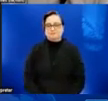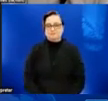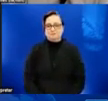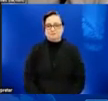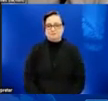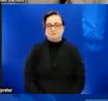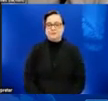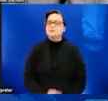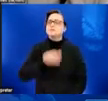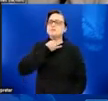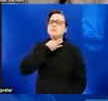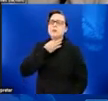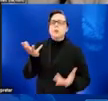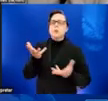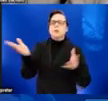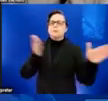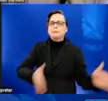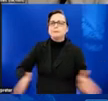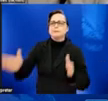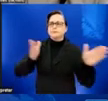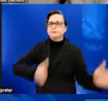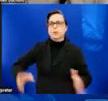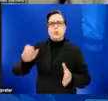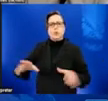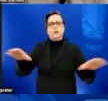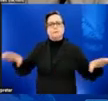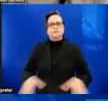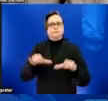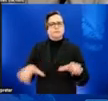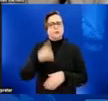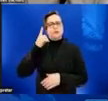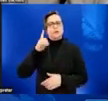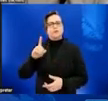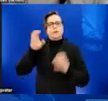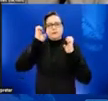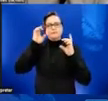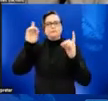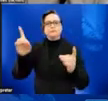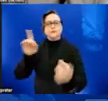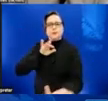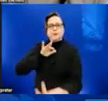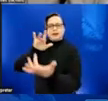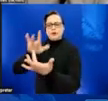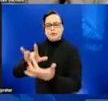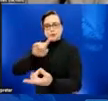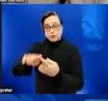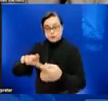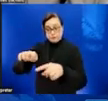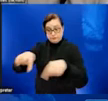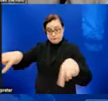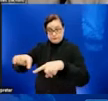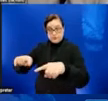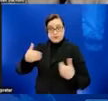initiated to conduct or develop educational outreach to young and adolescents, young adults and adolescents